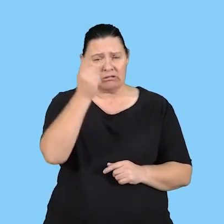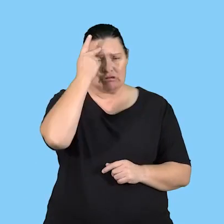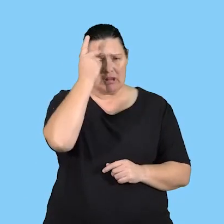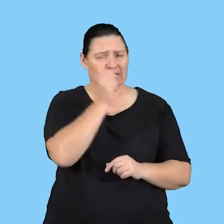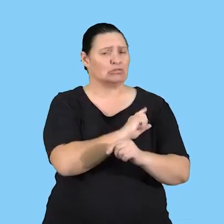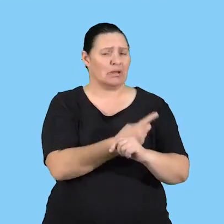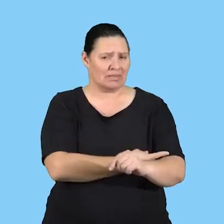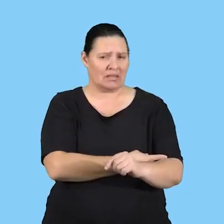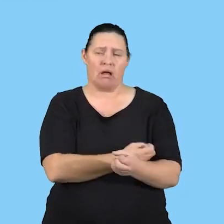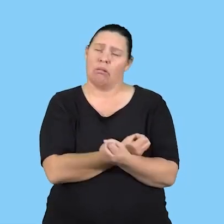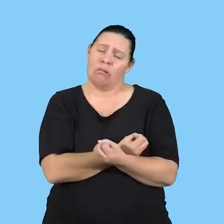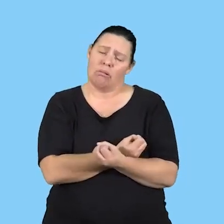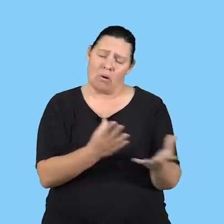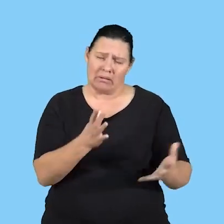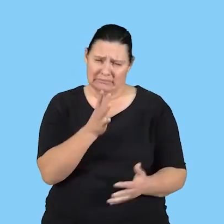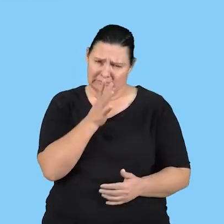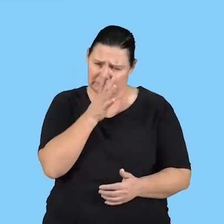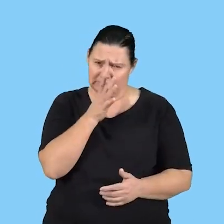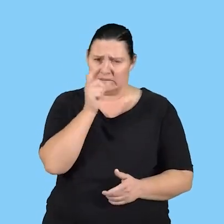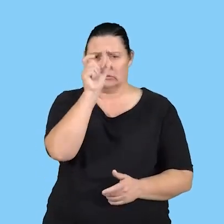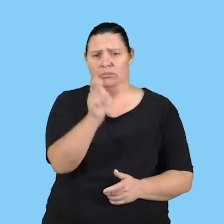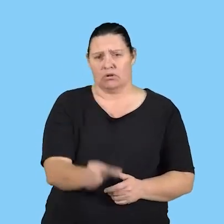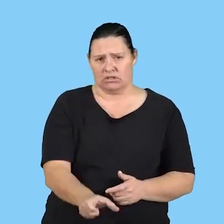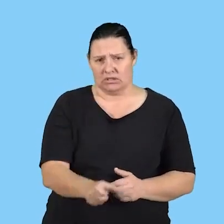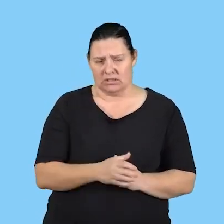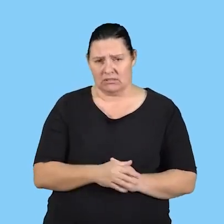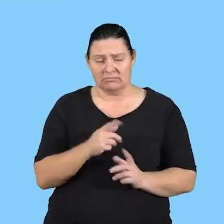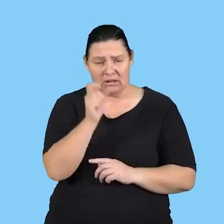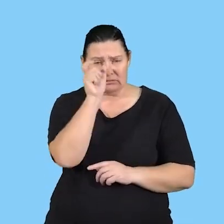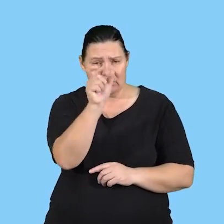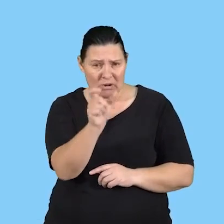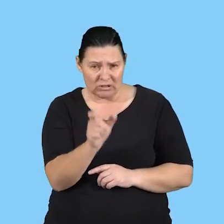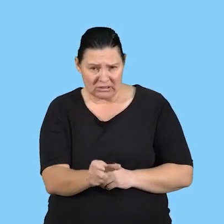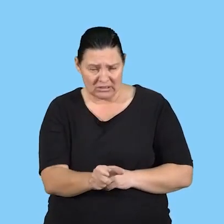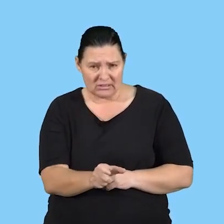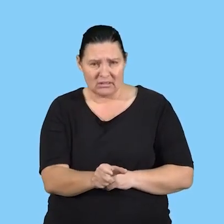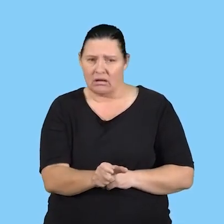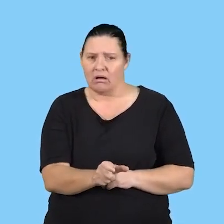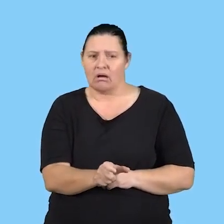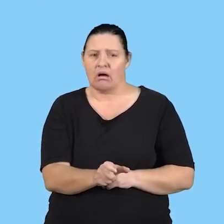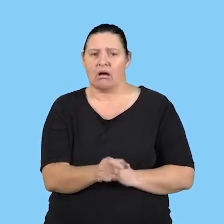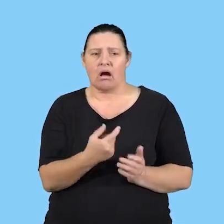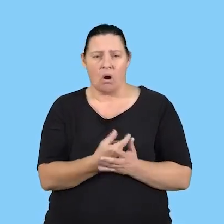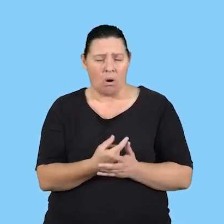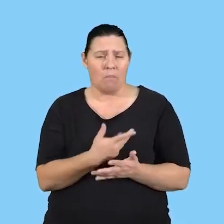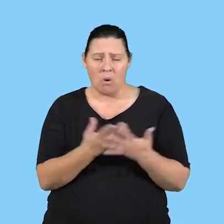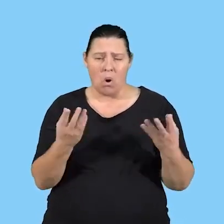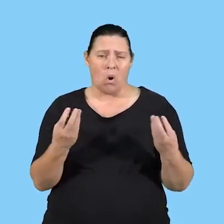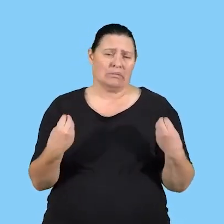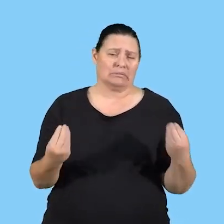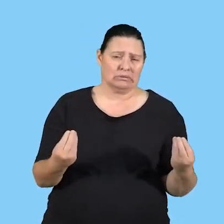strand that has a lot of terminology and this terminology is mainly Greek and Latin